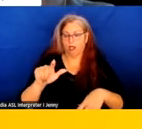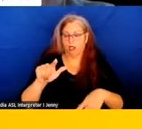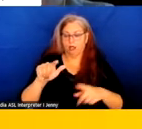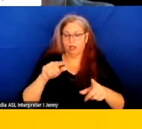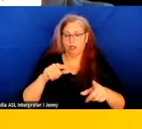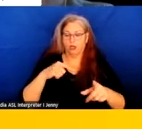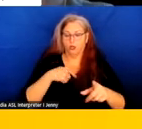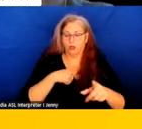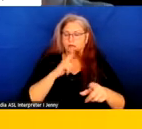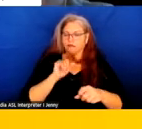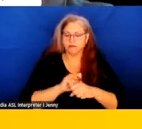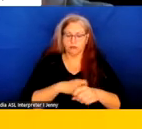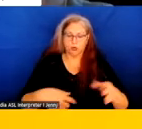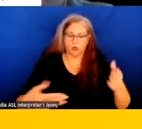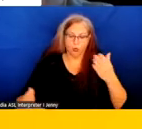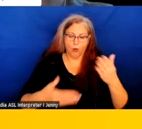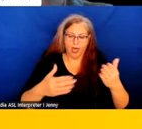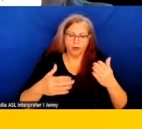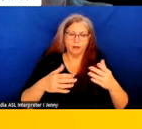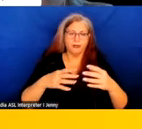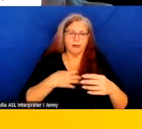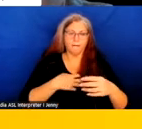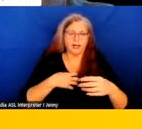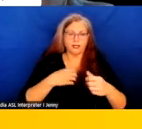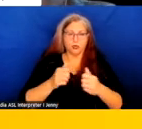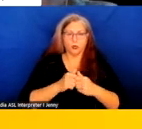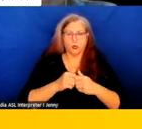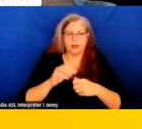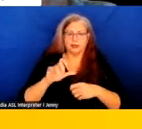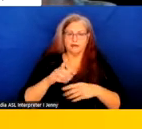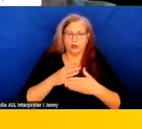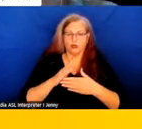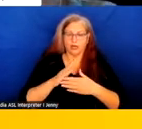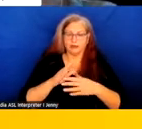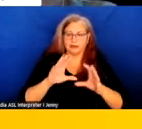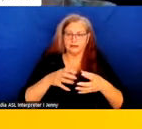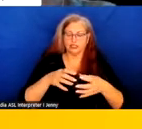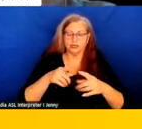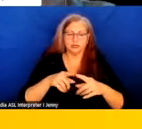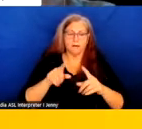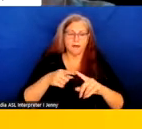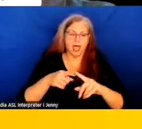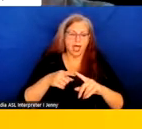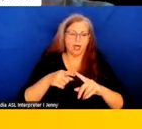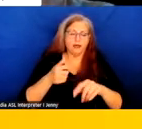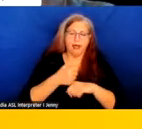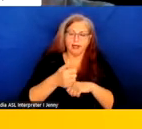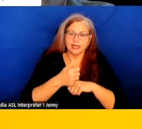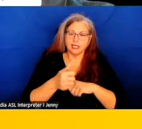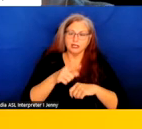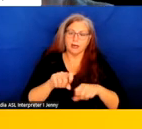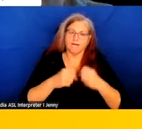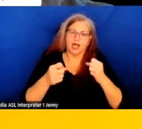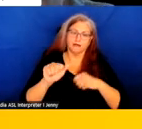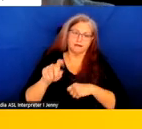welcome, um, complaints with the, with the Civil Rights Division. Um, about, you know, allegations regarding violations of the